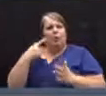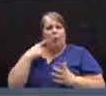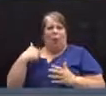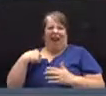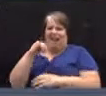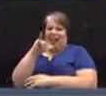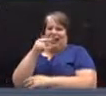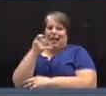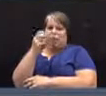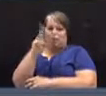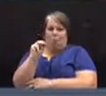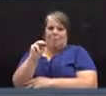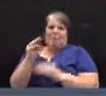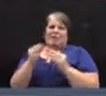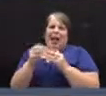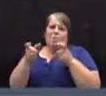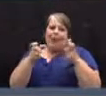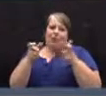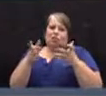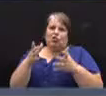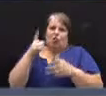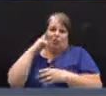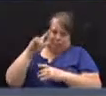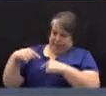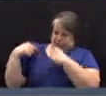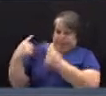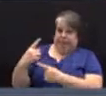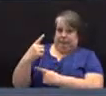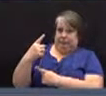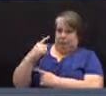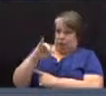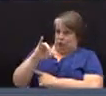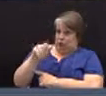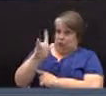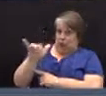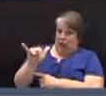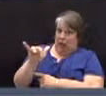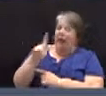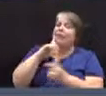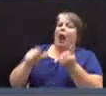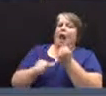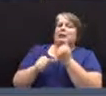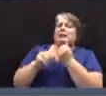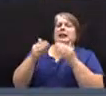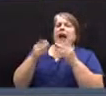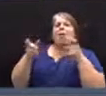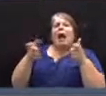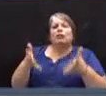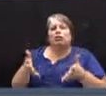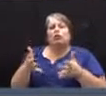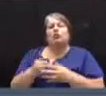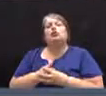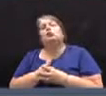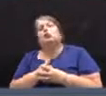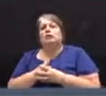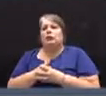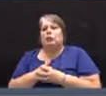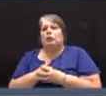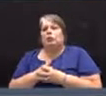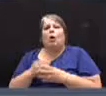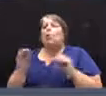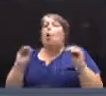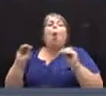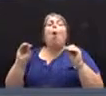interim town manager since July, but we haven't then had an assistant town manager. So there's that